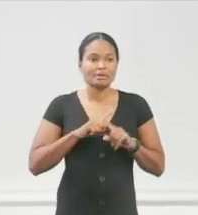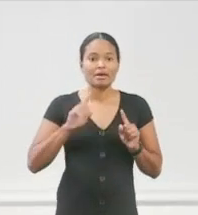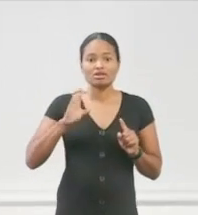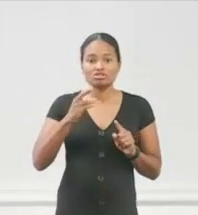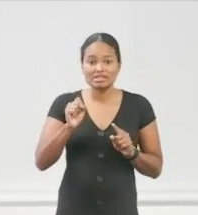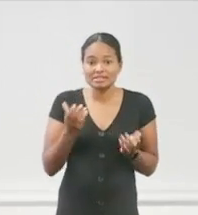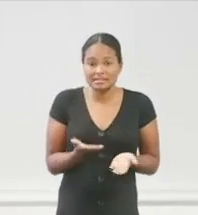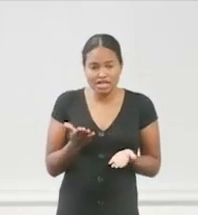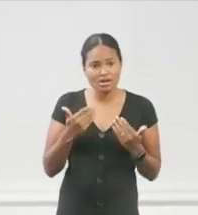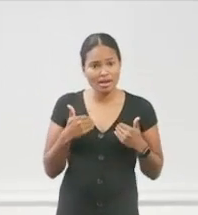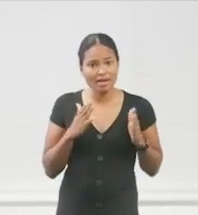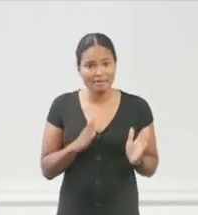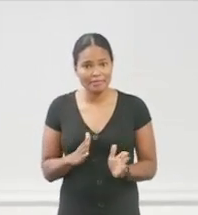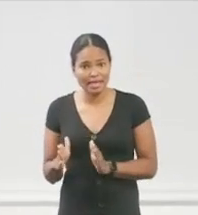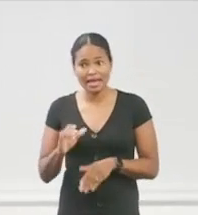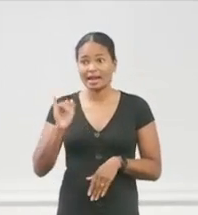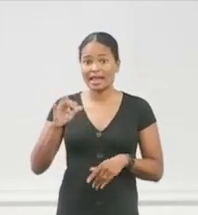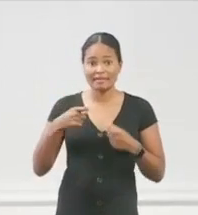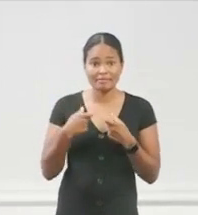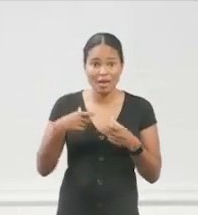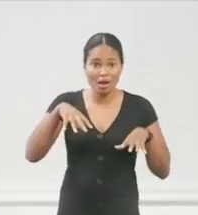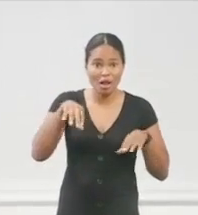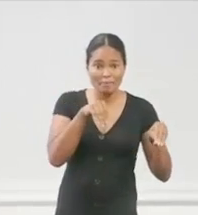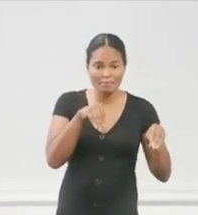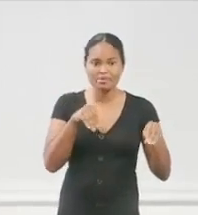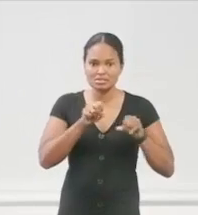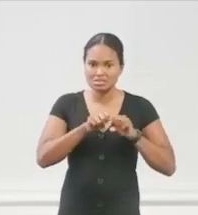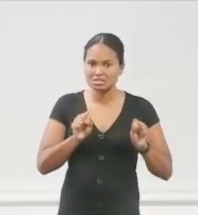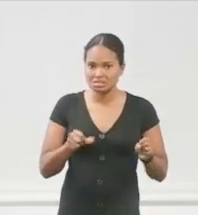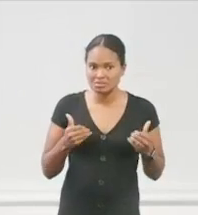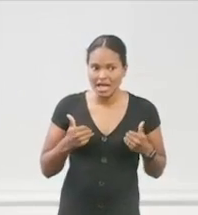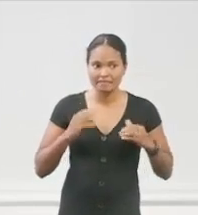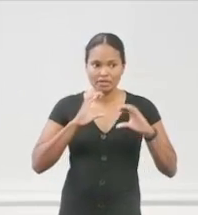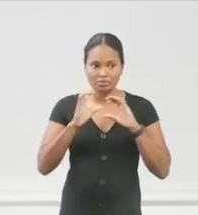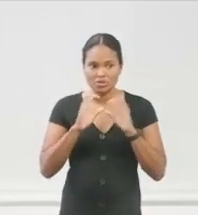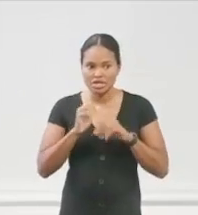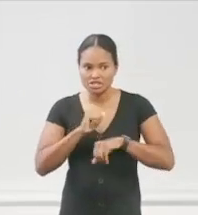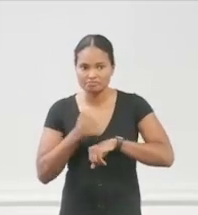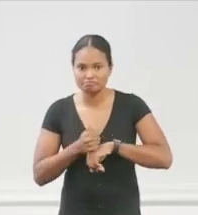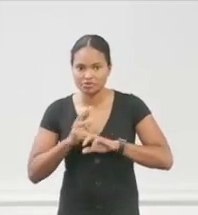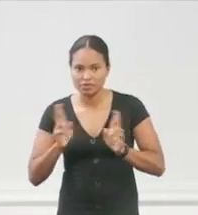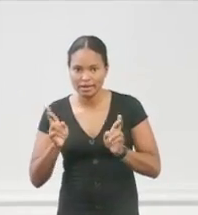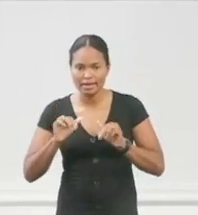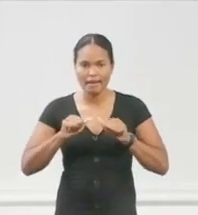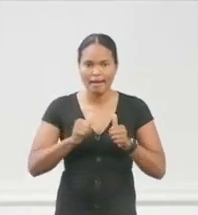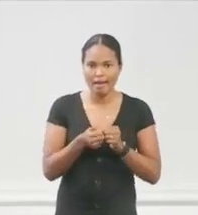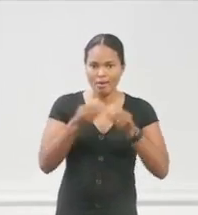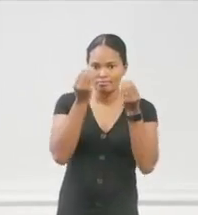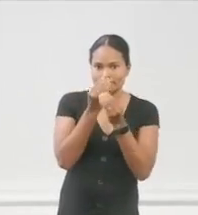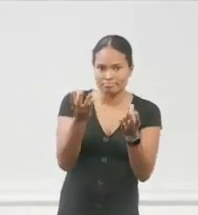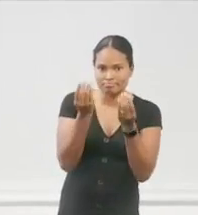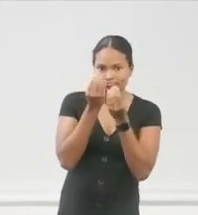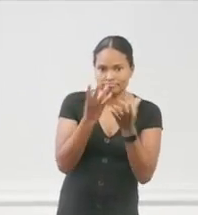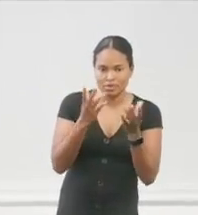have a plan. So, if the power goes out, we have a system. We have a way to communicate. We have a way to push information out. How do we share that information?